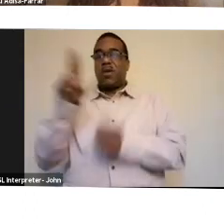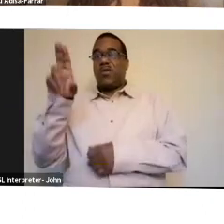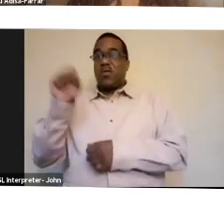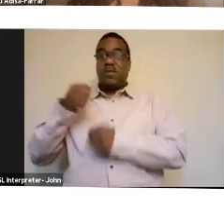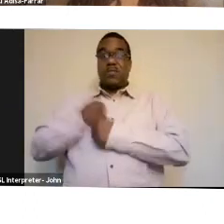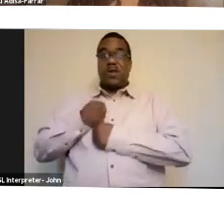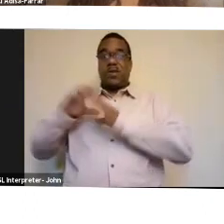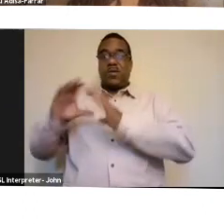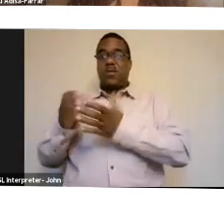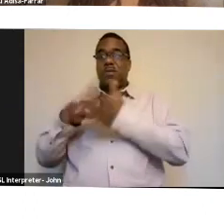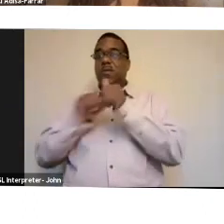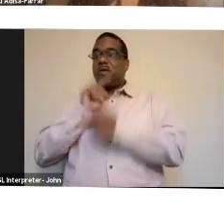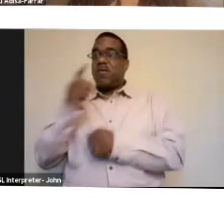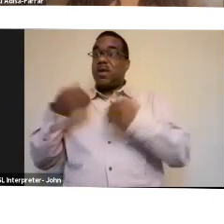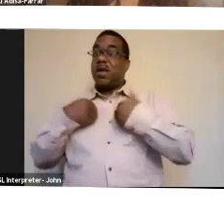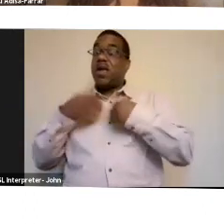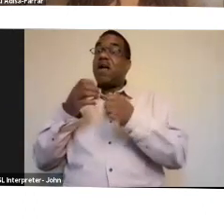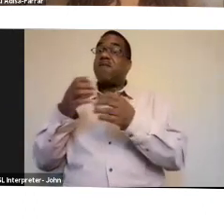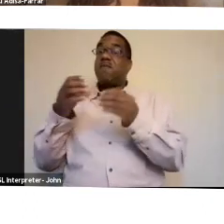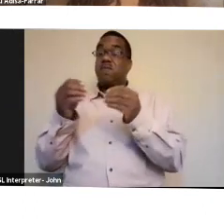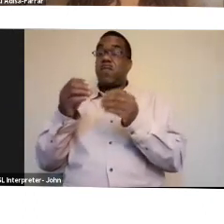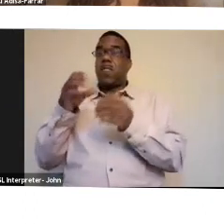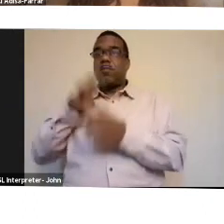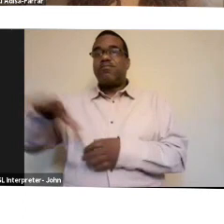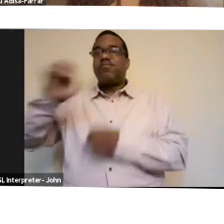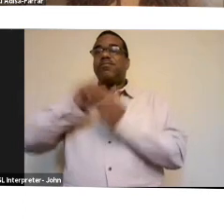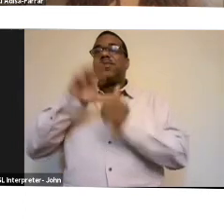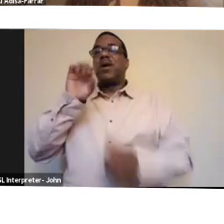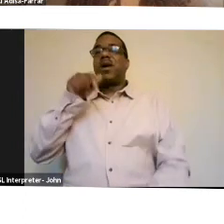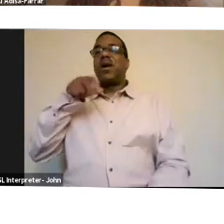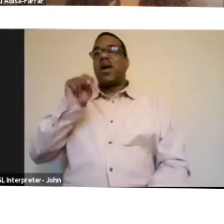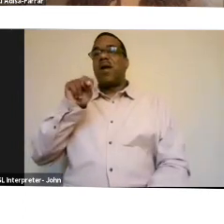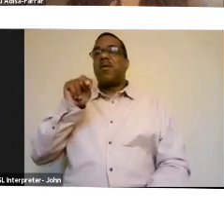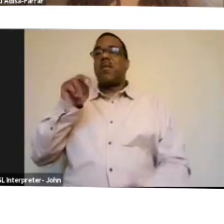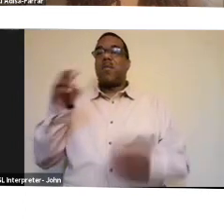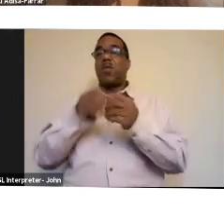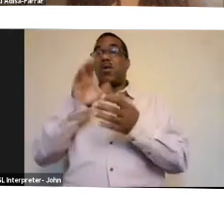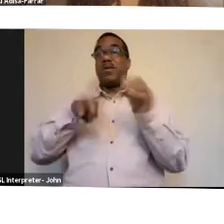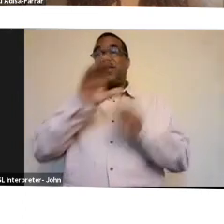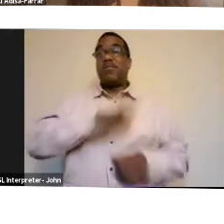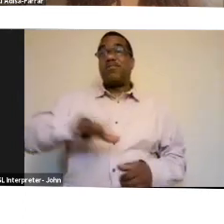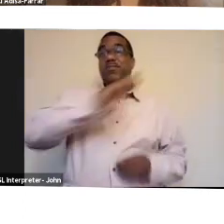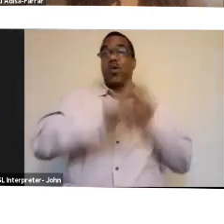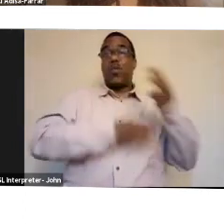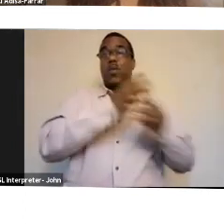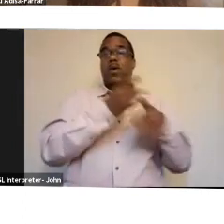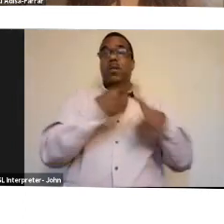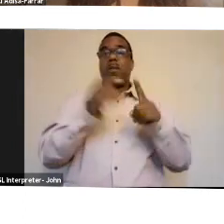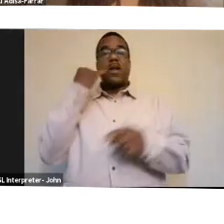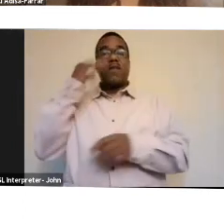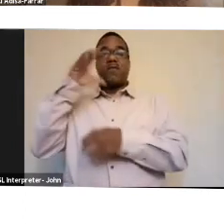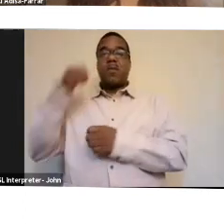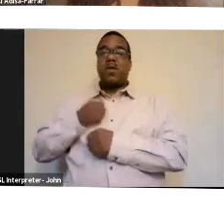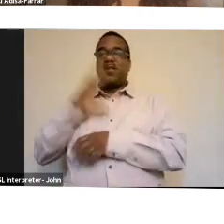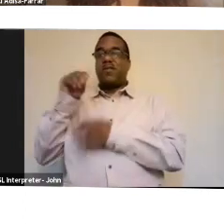emits more carbon emissions than most countries in the world. So in general, if the military is involved, especially the